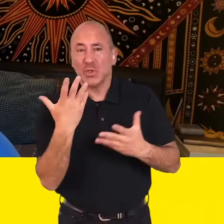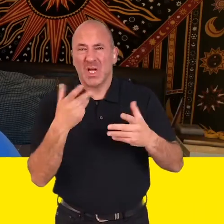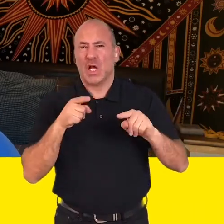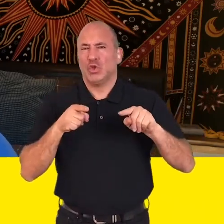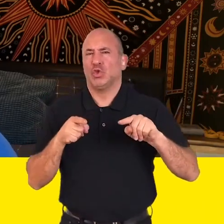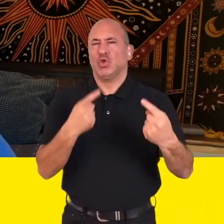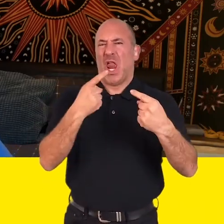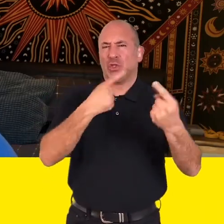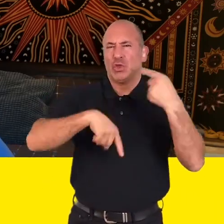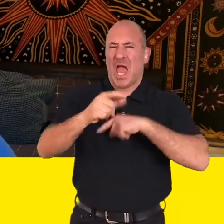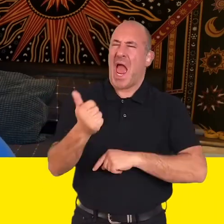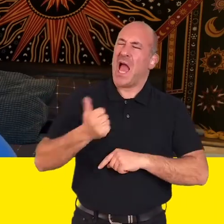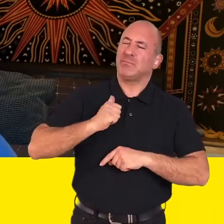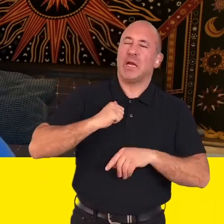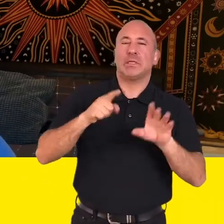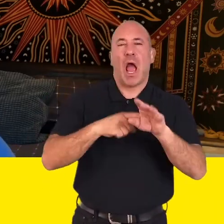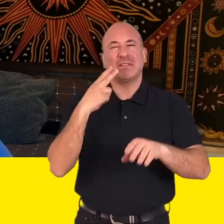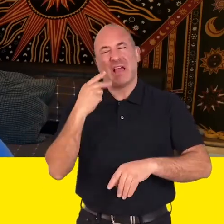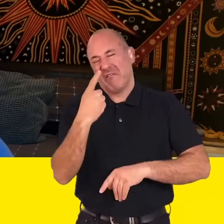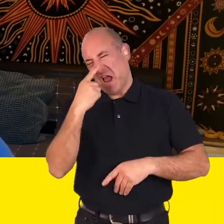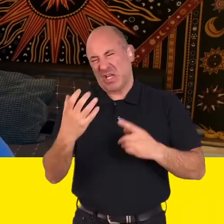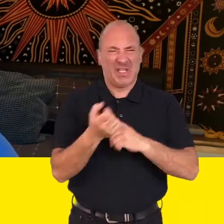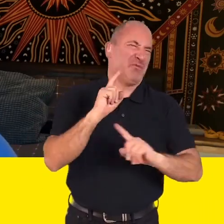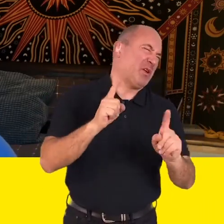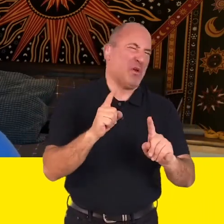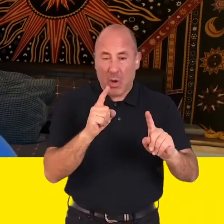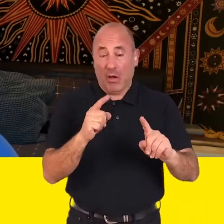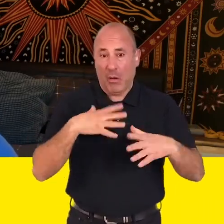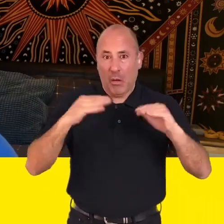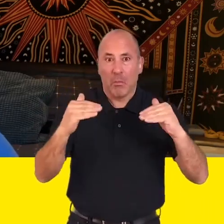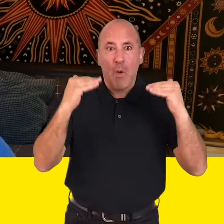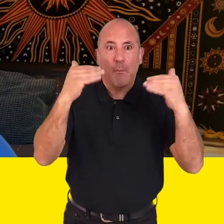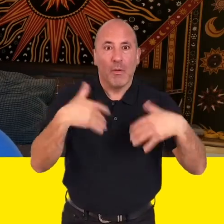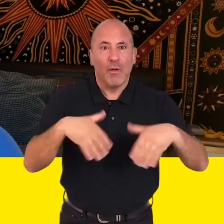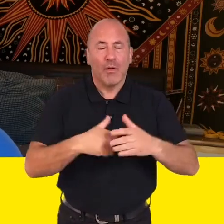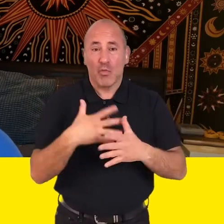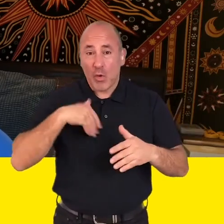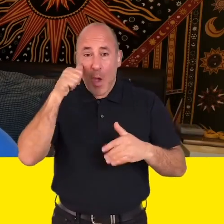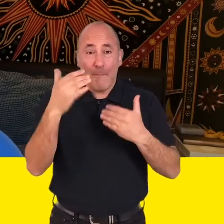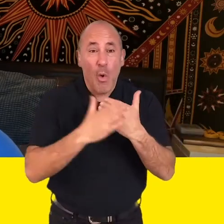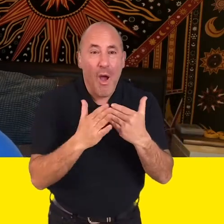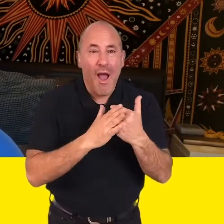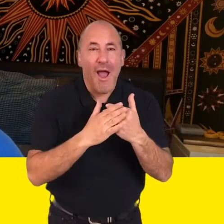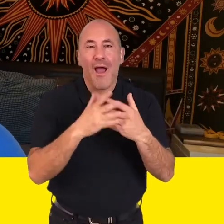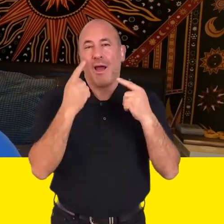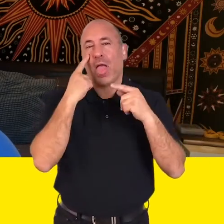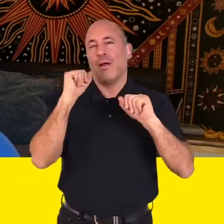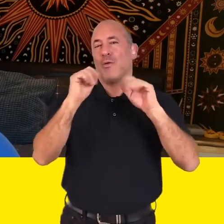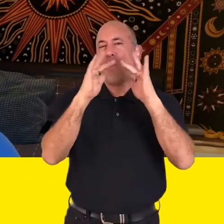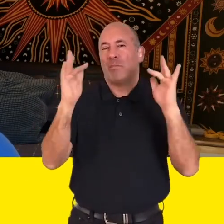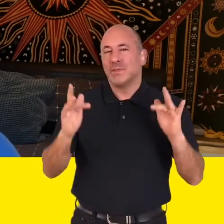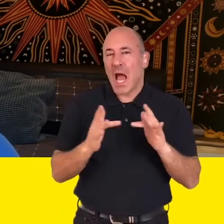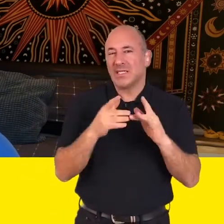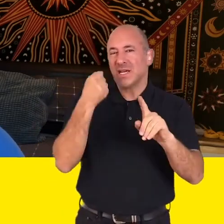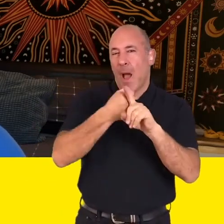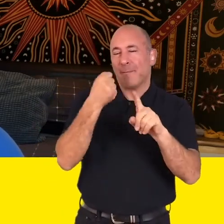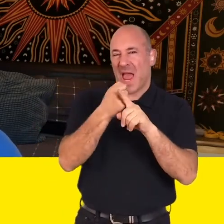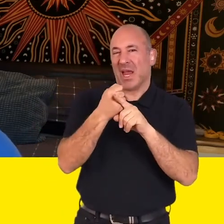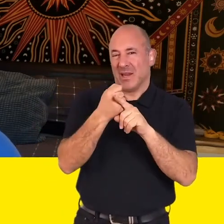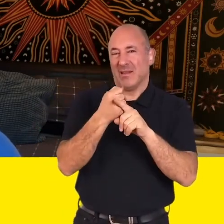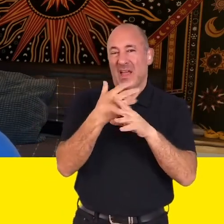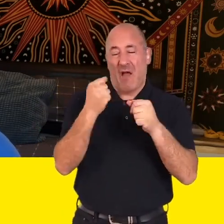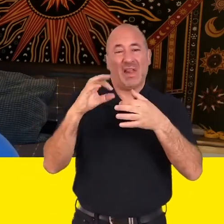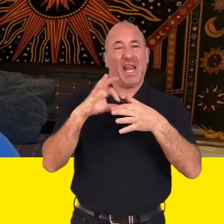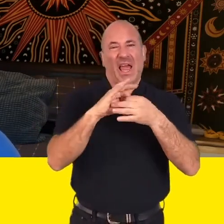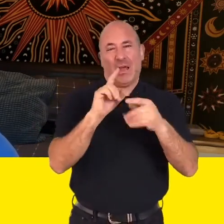opportunities and is challenging the expectations of what young deaf people can achieve. If you want to find out more you can check out their website and the